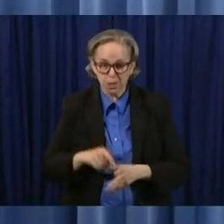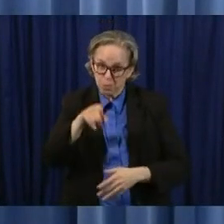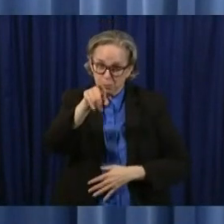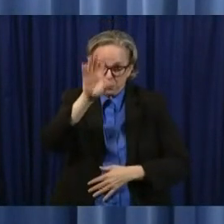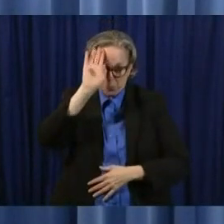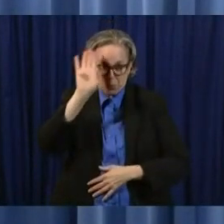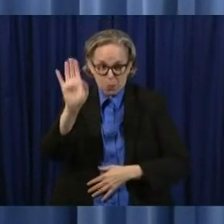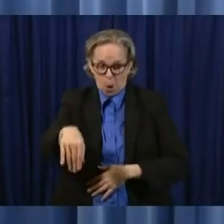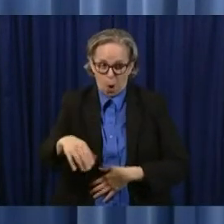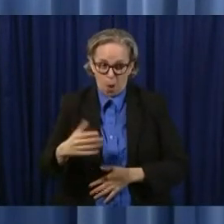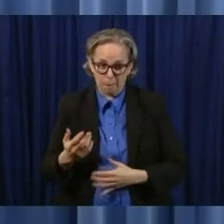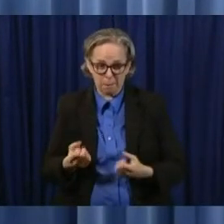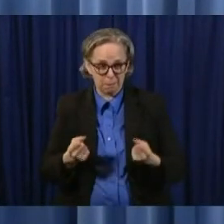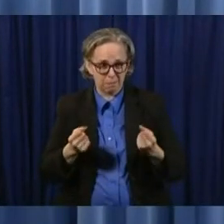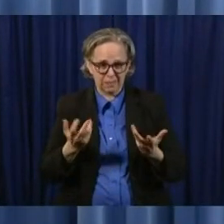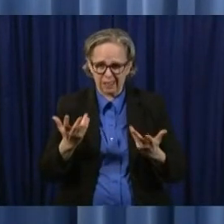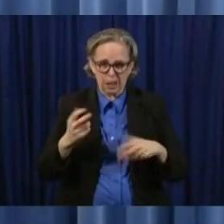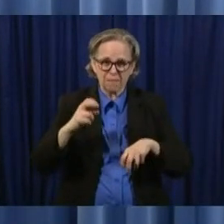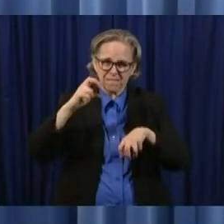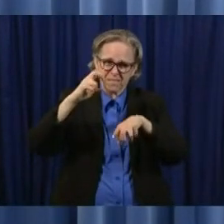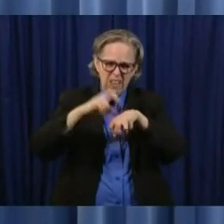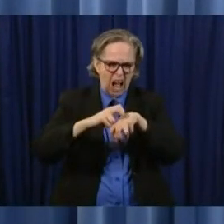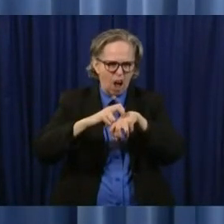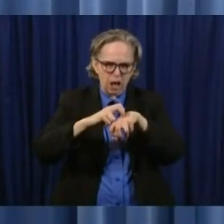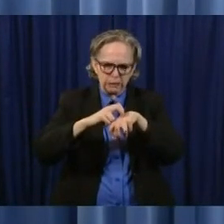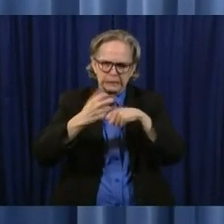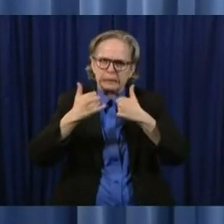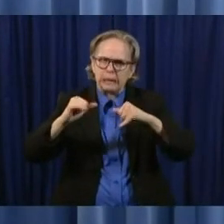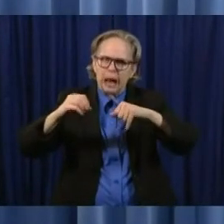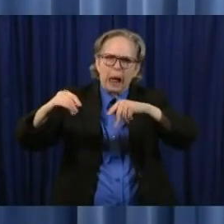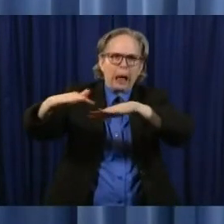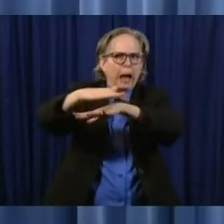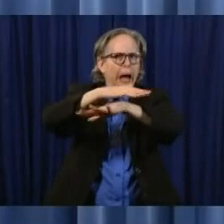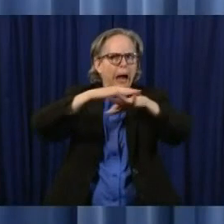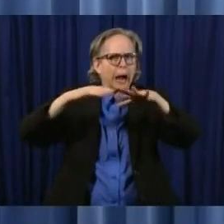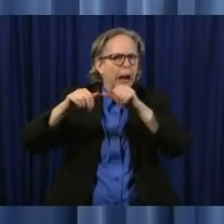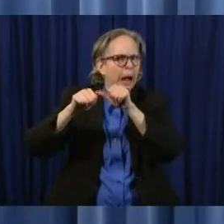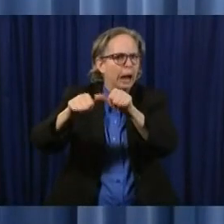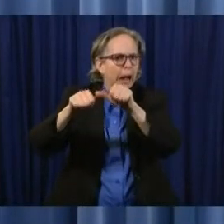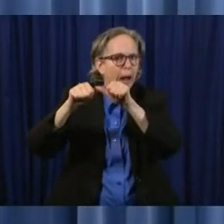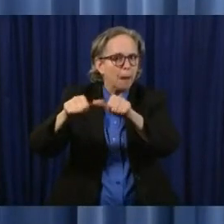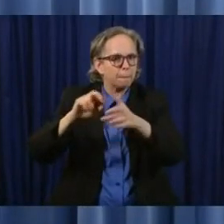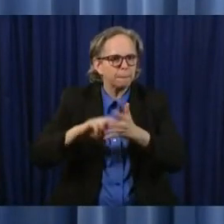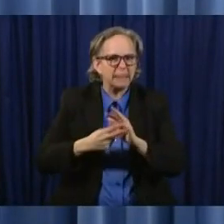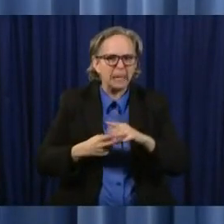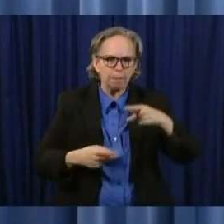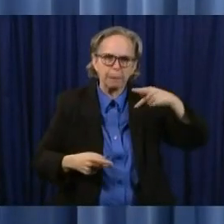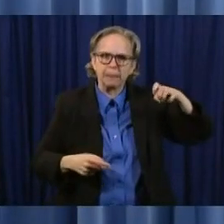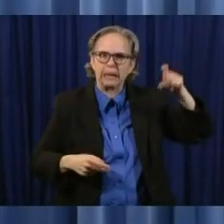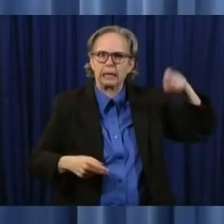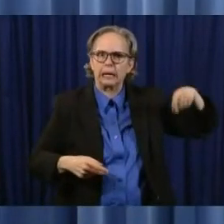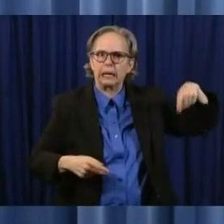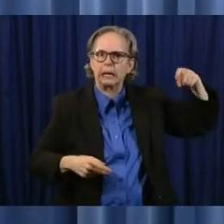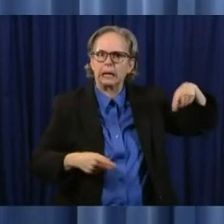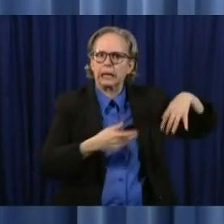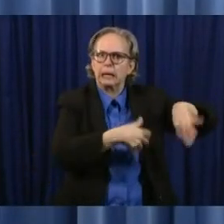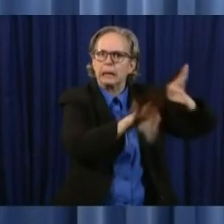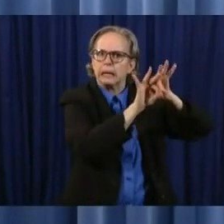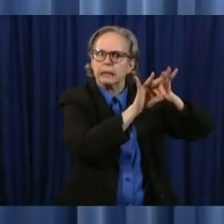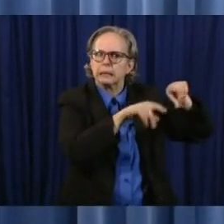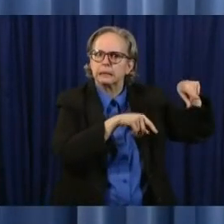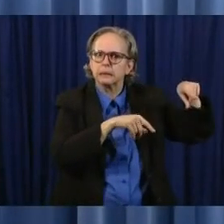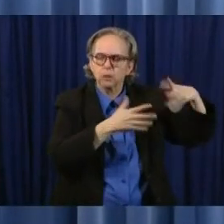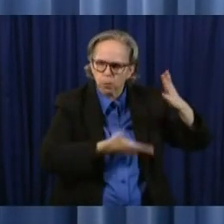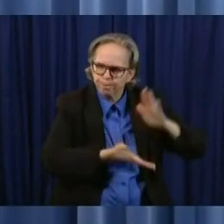and we need to be with sure that we have the PPE that is necessary to protect our first responders our medical